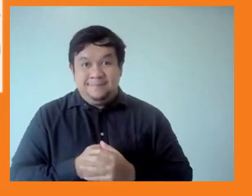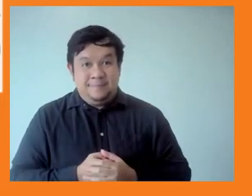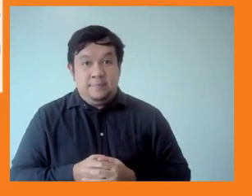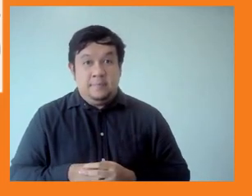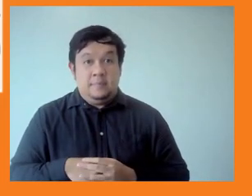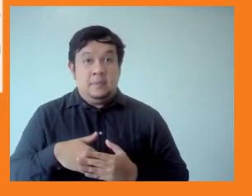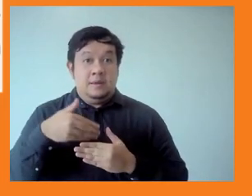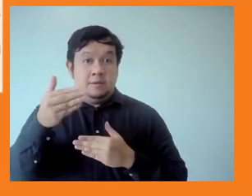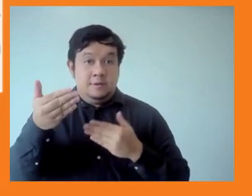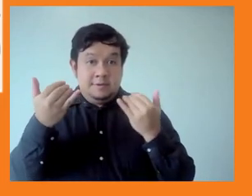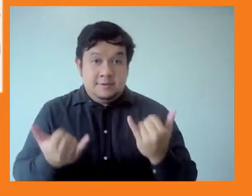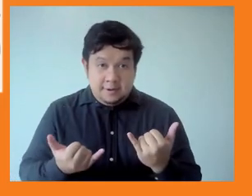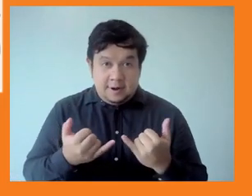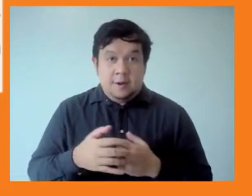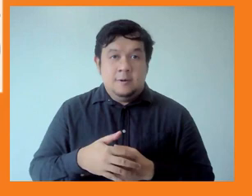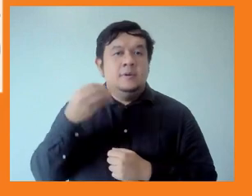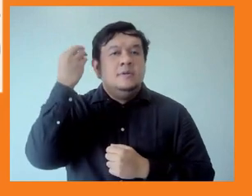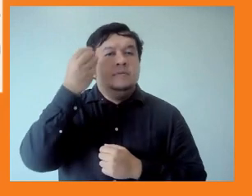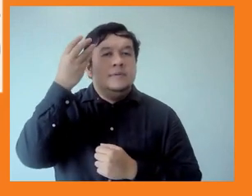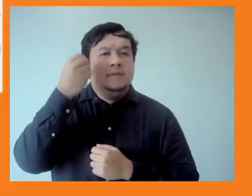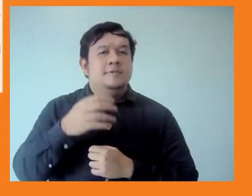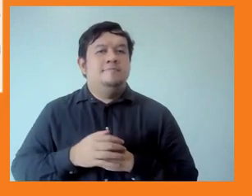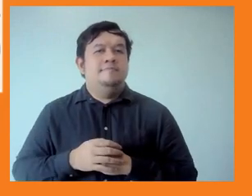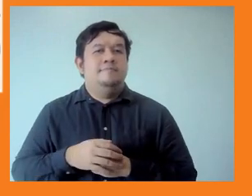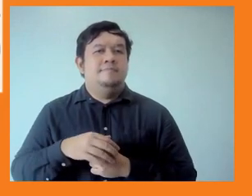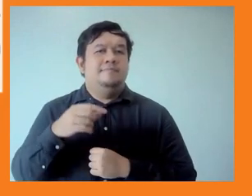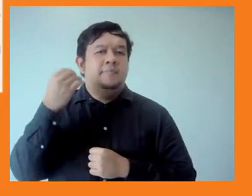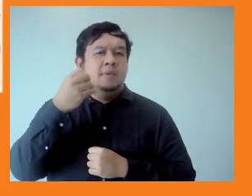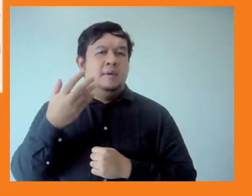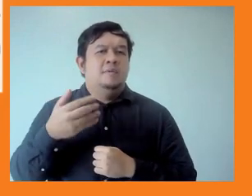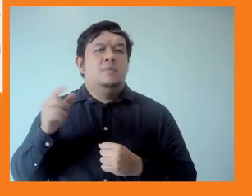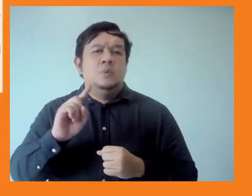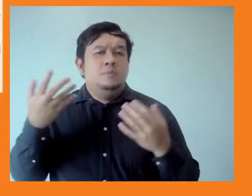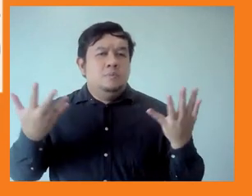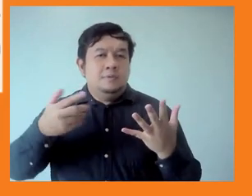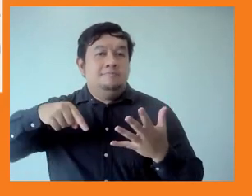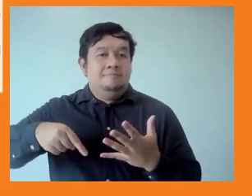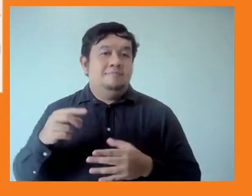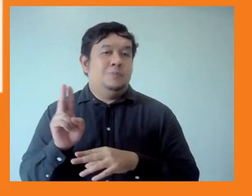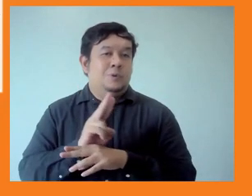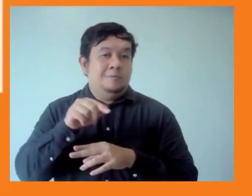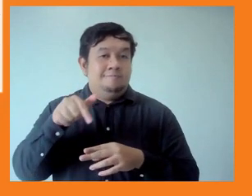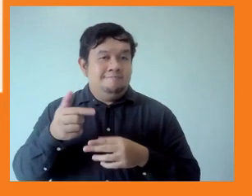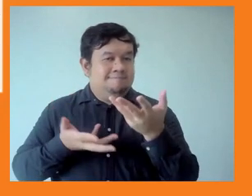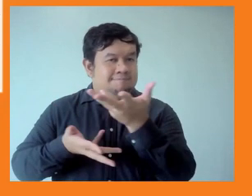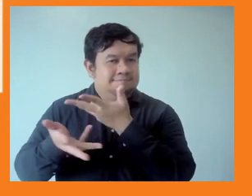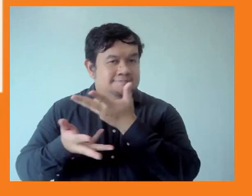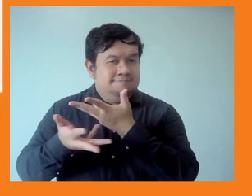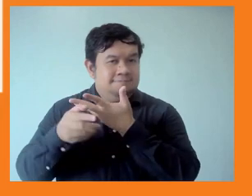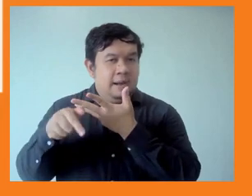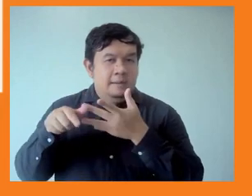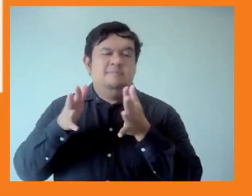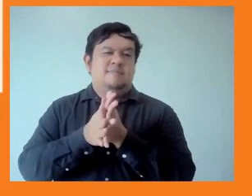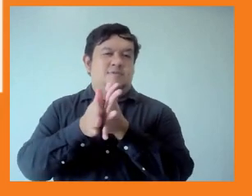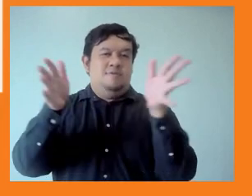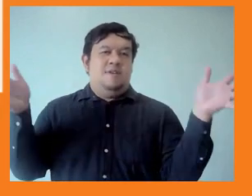and this includes breaking our addiction to it, having an open dialogue. And some of the alternatives include the